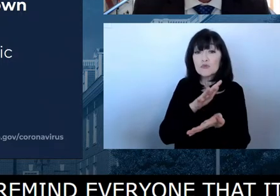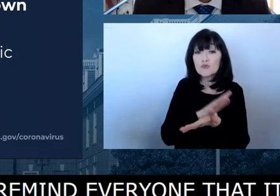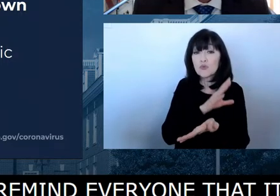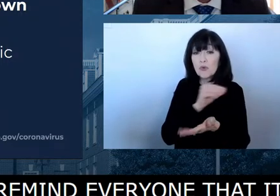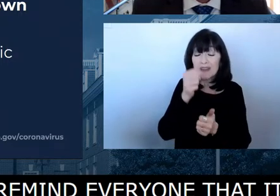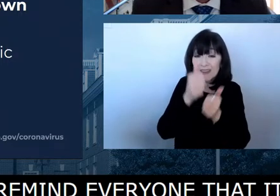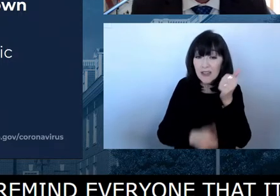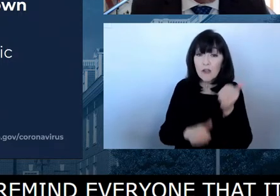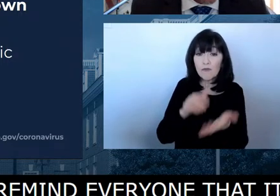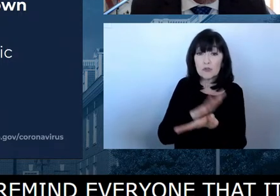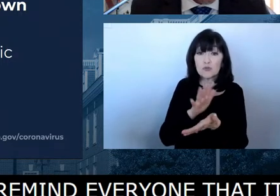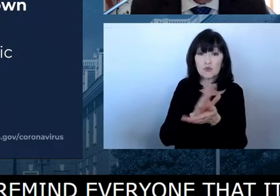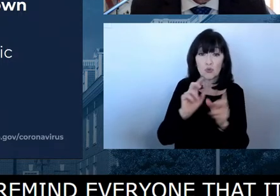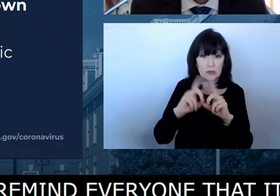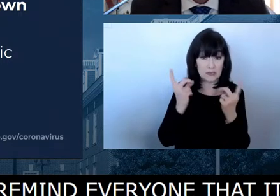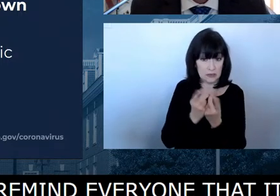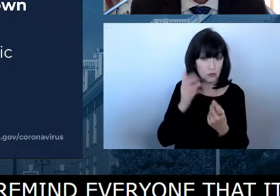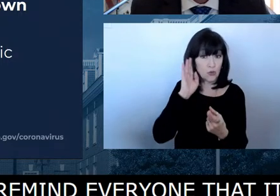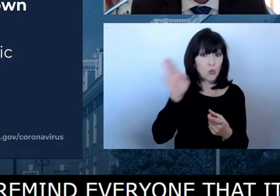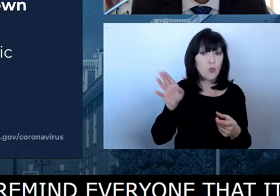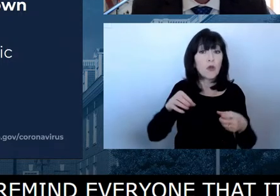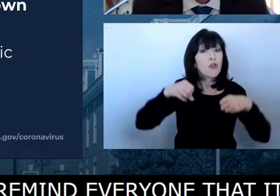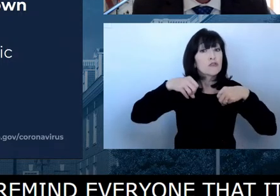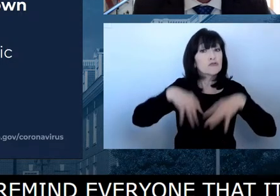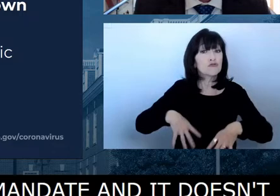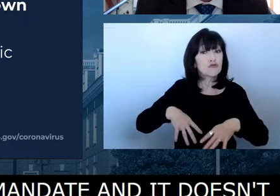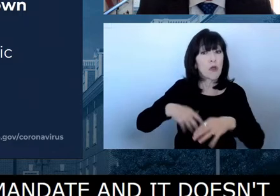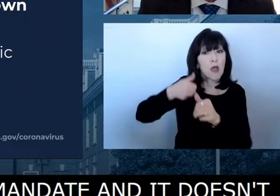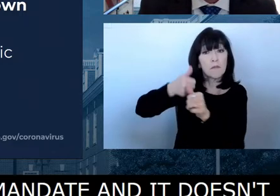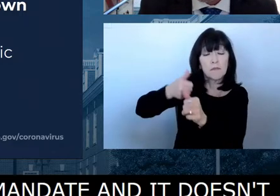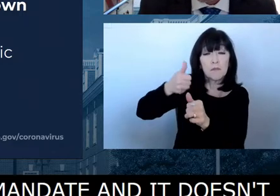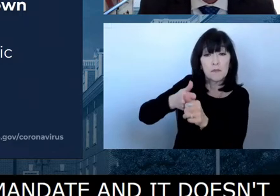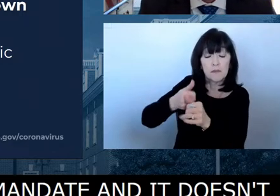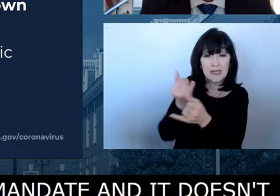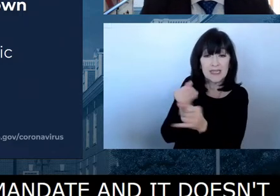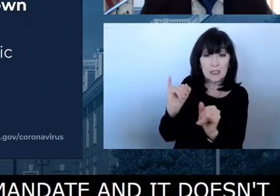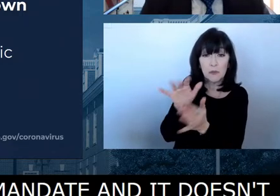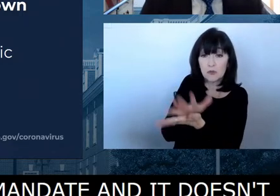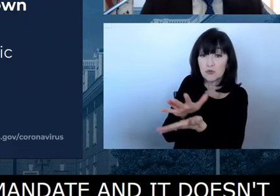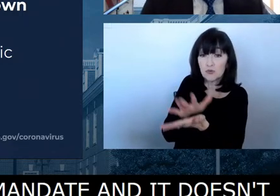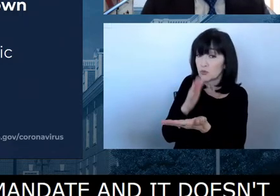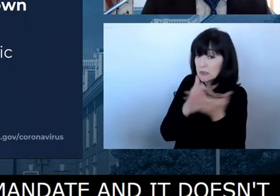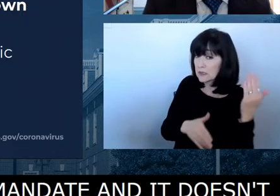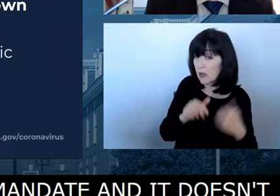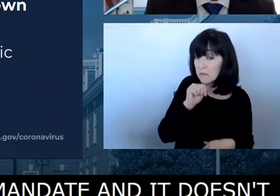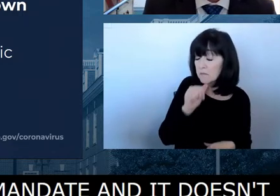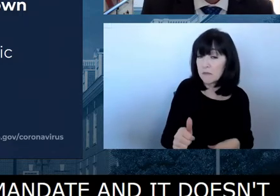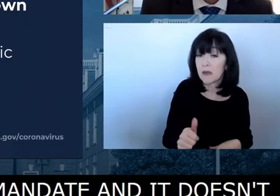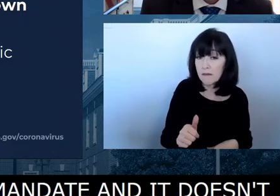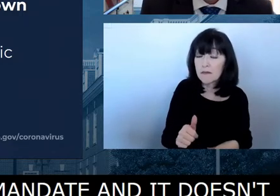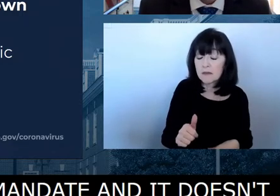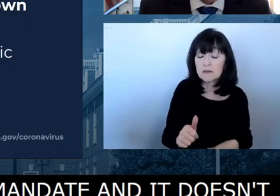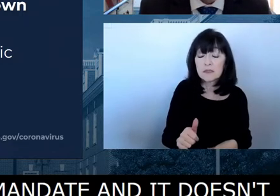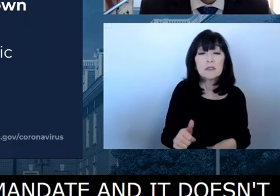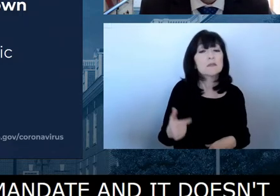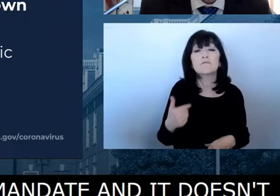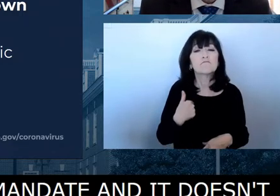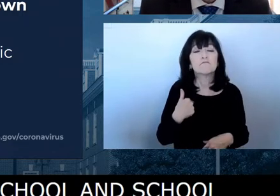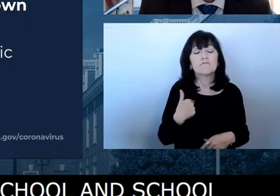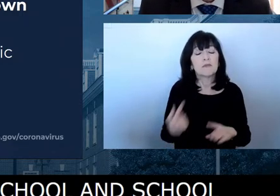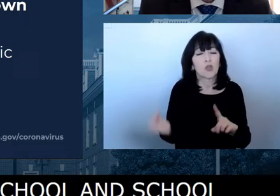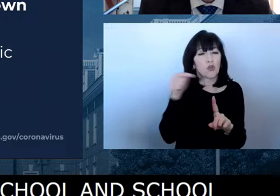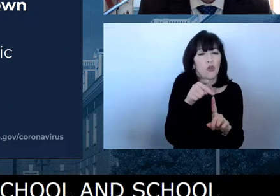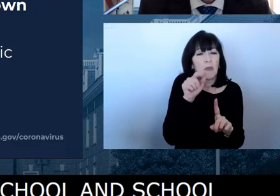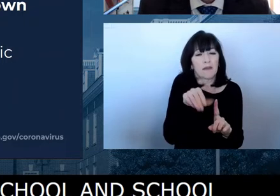or make the decision to lift a mandate in their own schools. I'm going to talk about that in just a bit, but going back to the March 31st date,